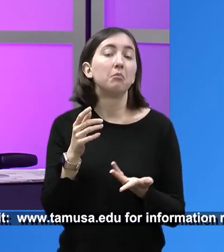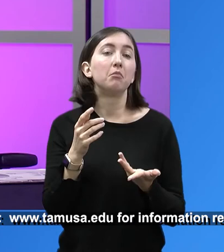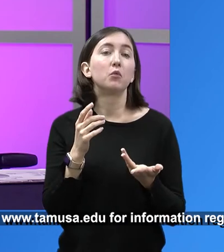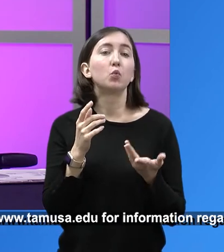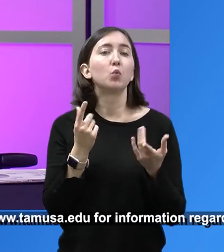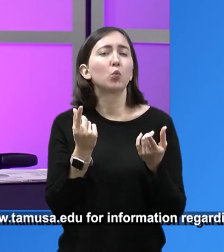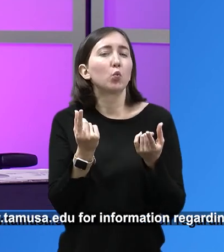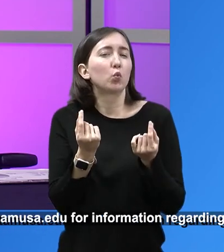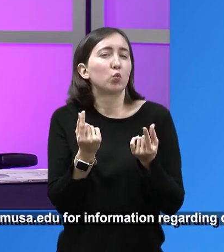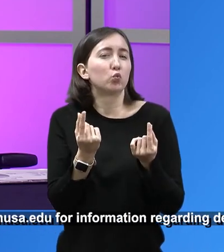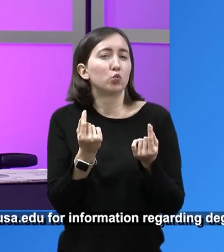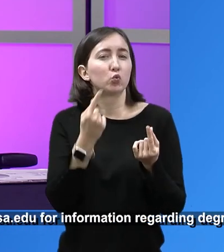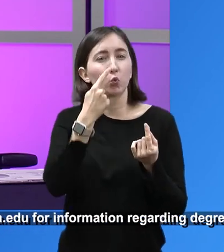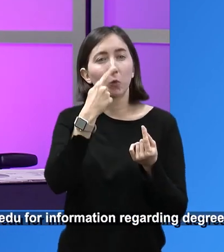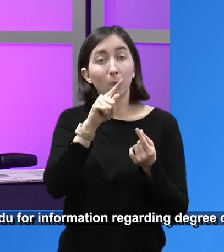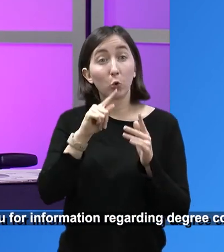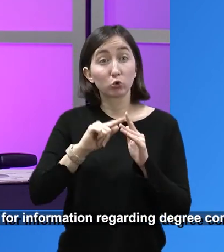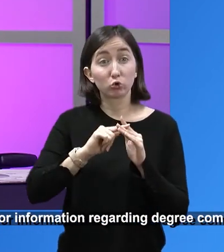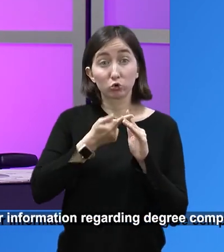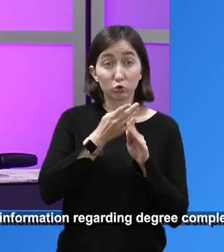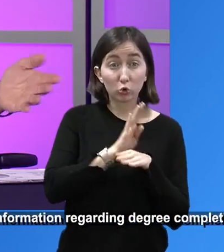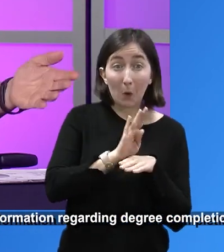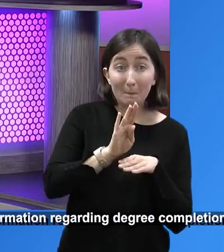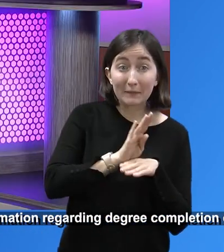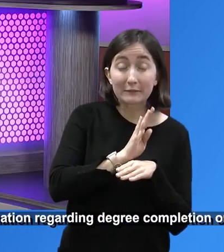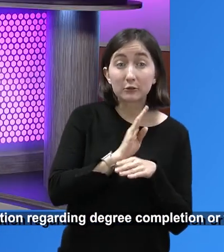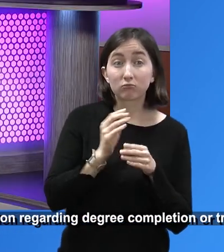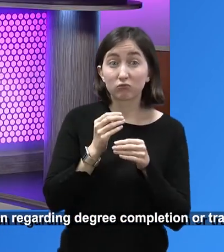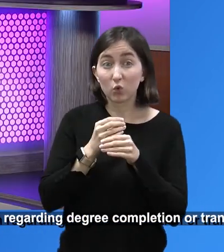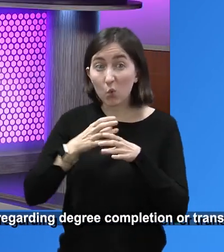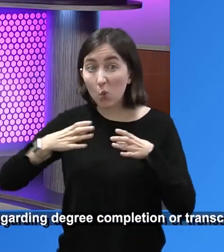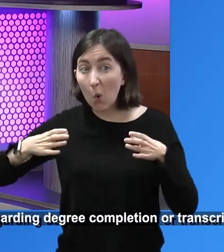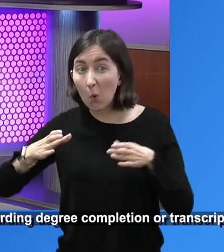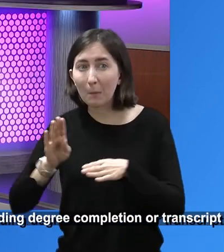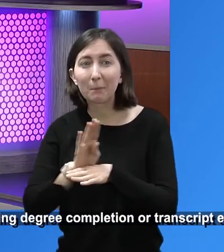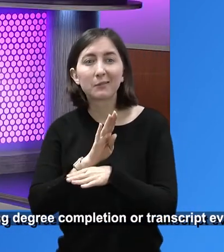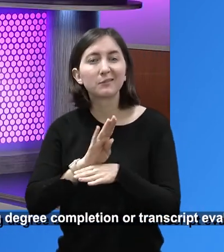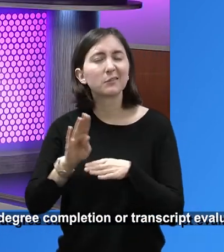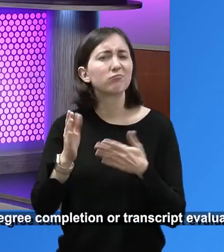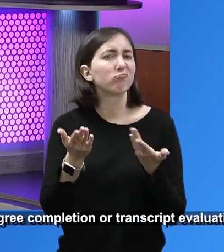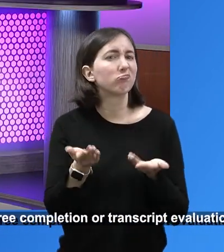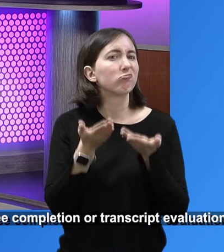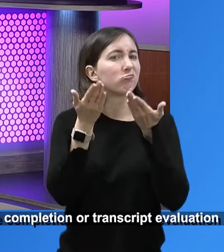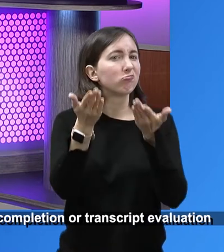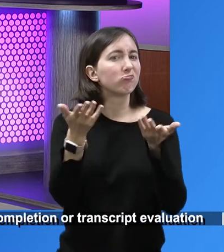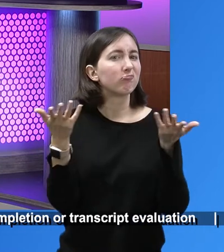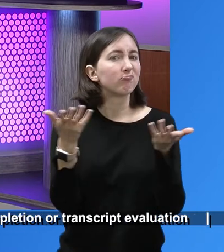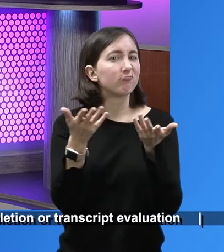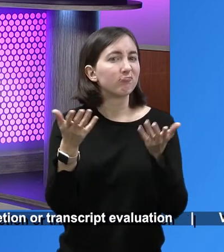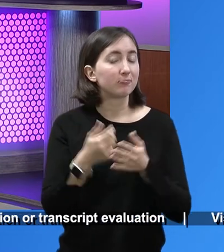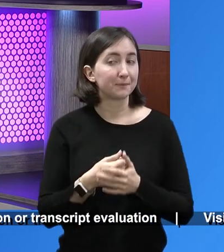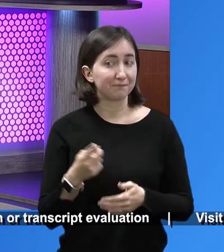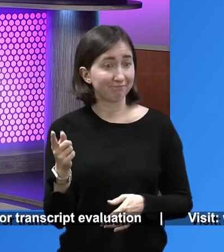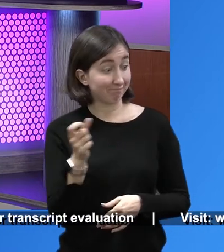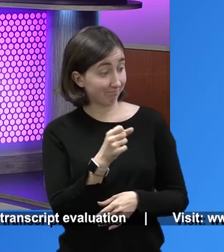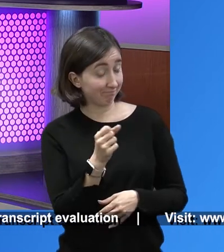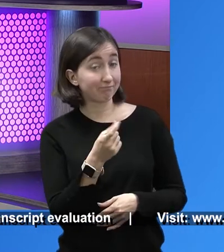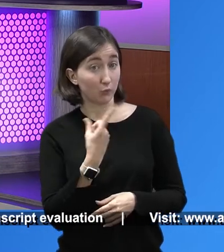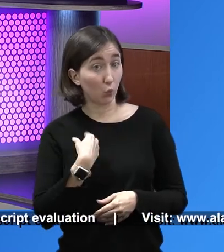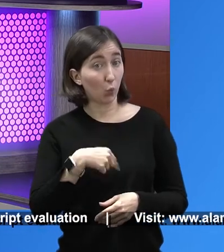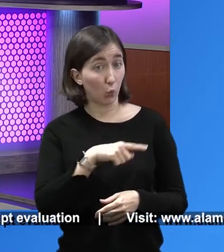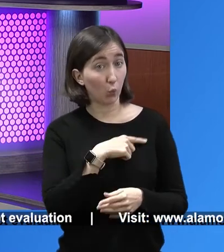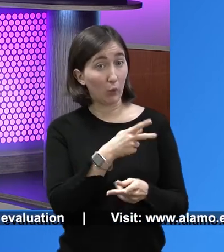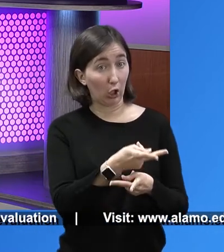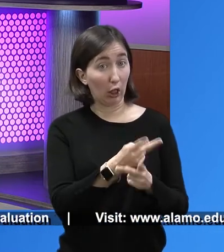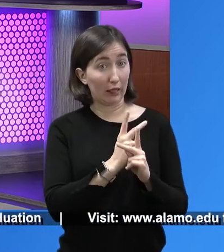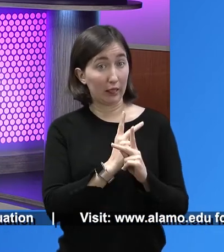and when you're trying to start or grow your business. So tell us a little bit about the tips. Yeah, absolutely. You know, we're a lender and